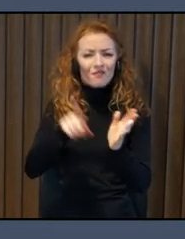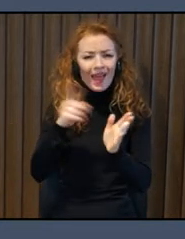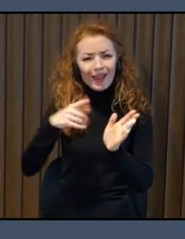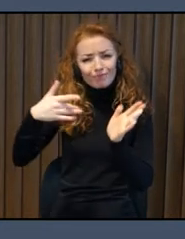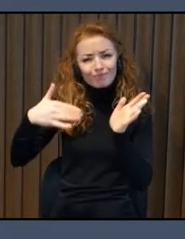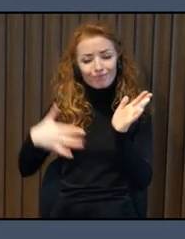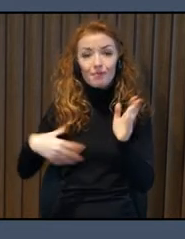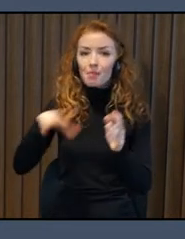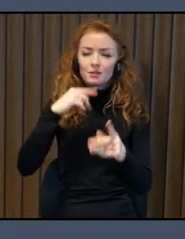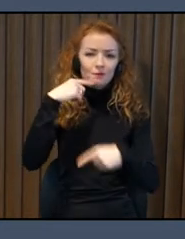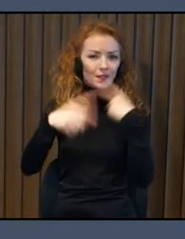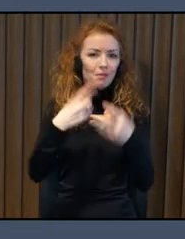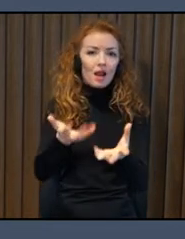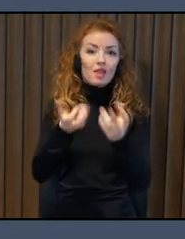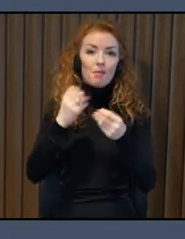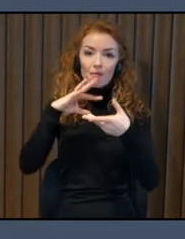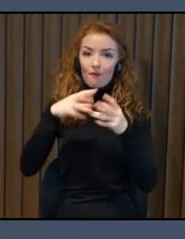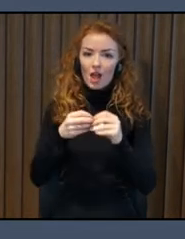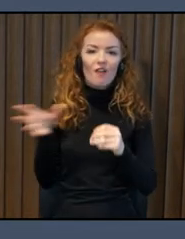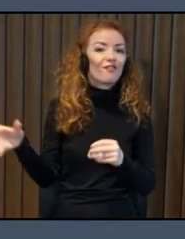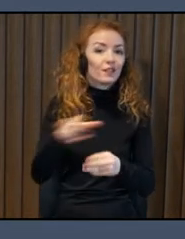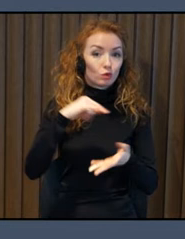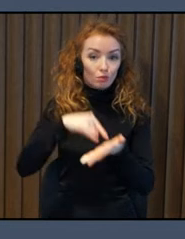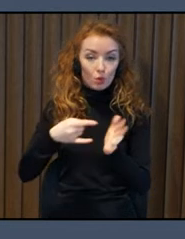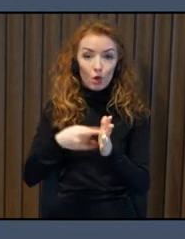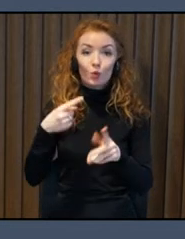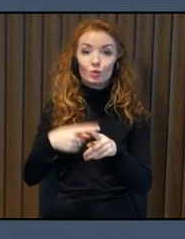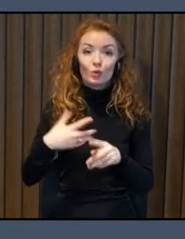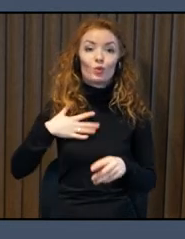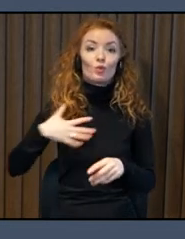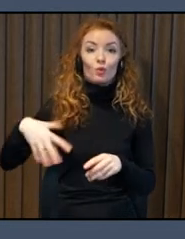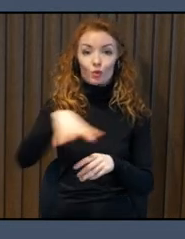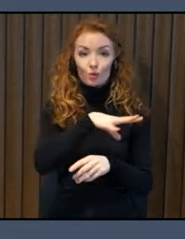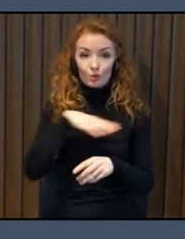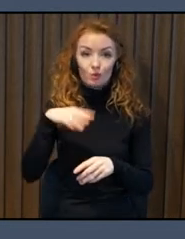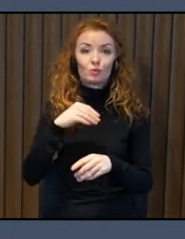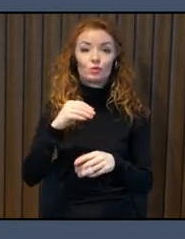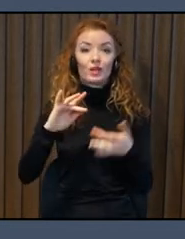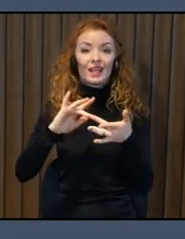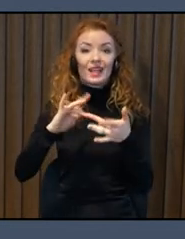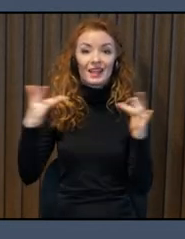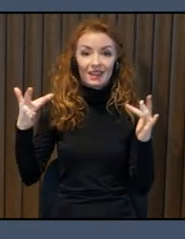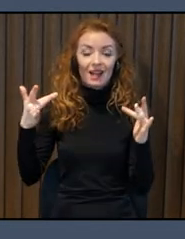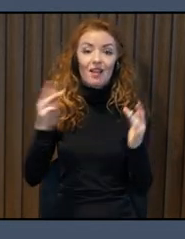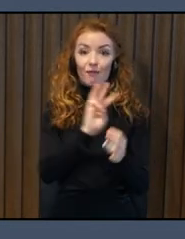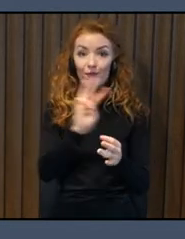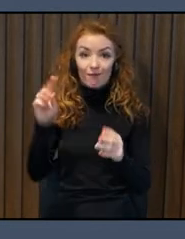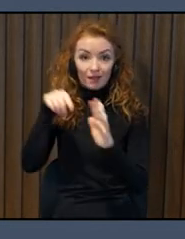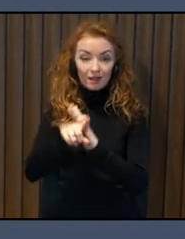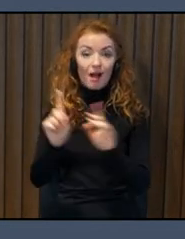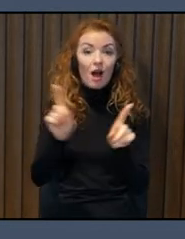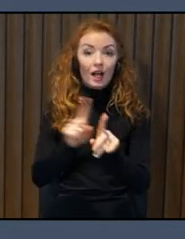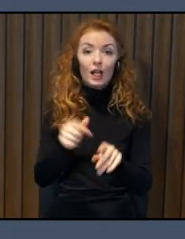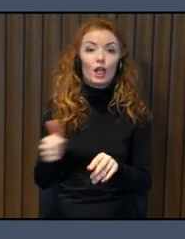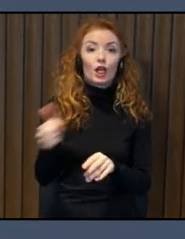And on our municipality website, we have a page that is devoted to accessibility matters where we, for example,